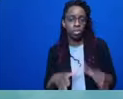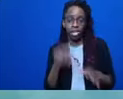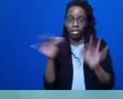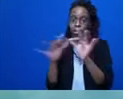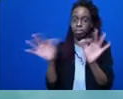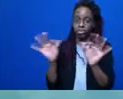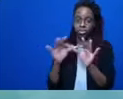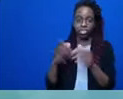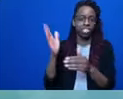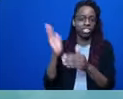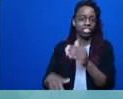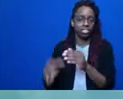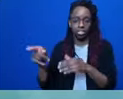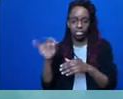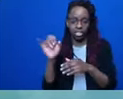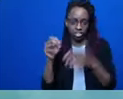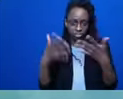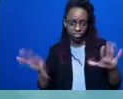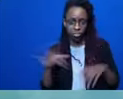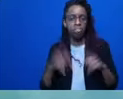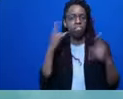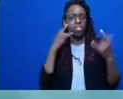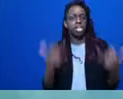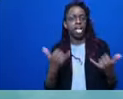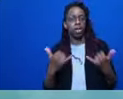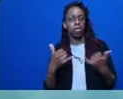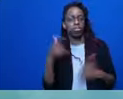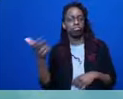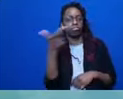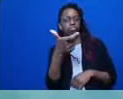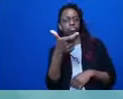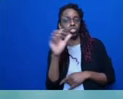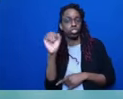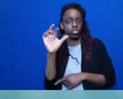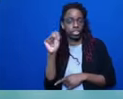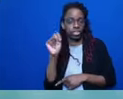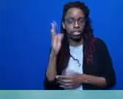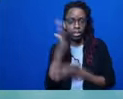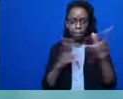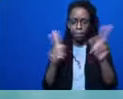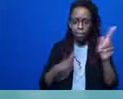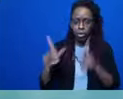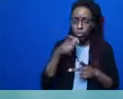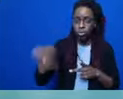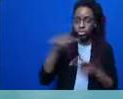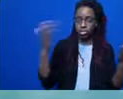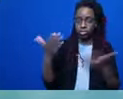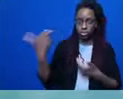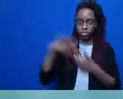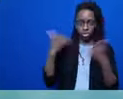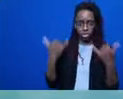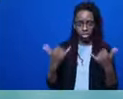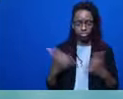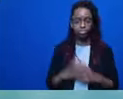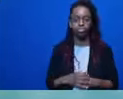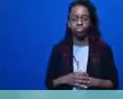you'll see on the screen some of the people who are here joining us today. Ebene for tech support. if you have tech issues,